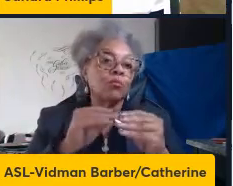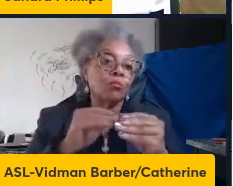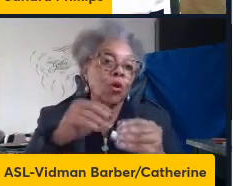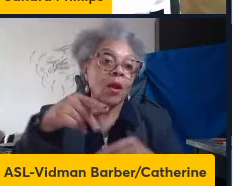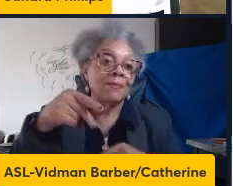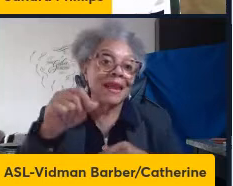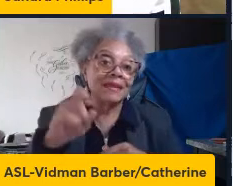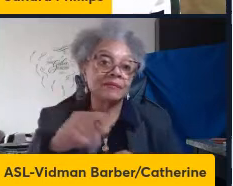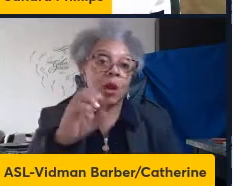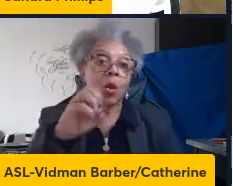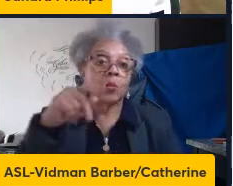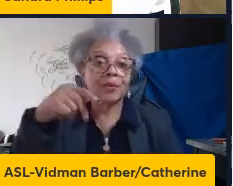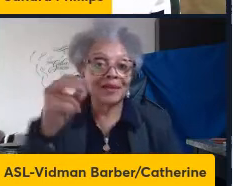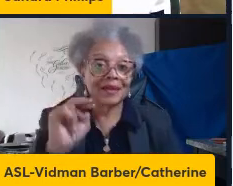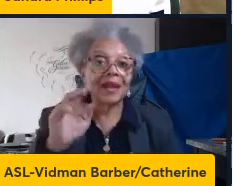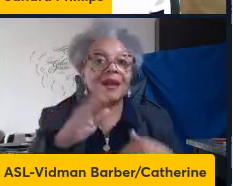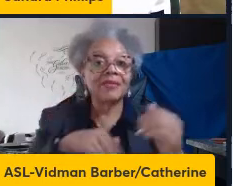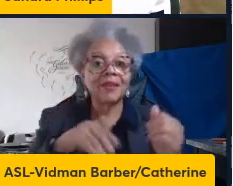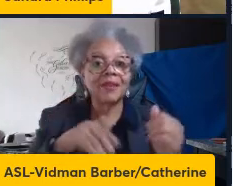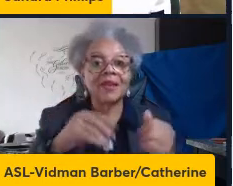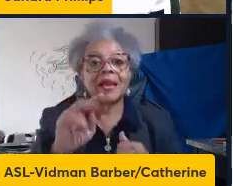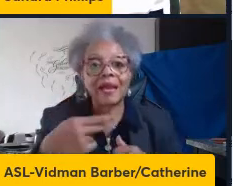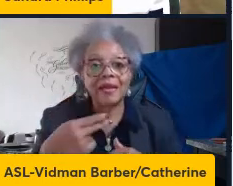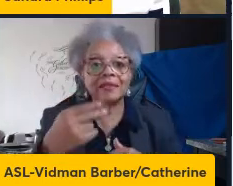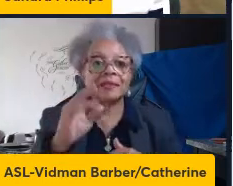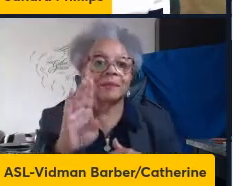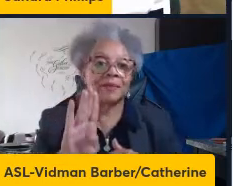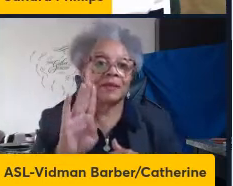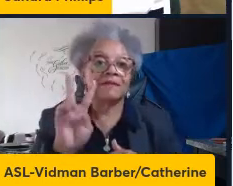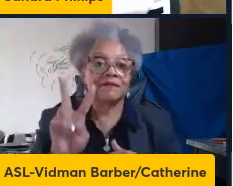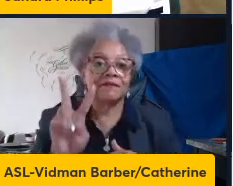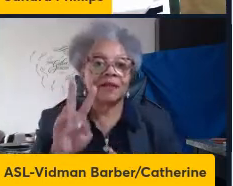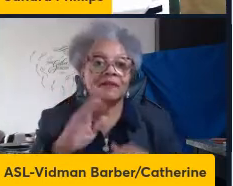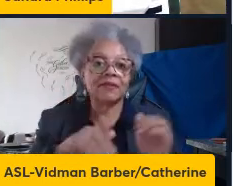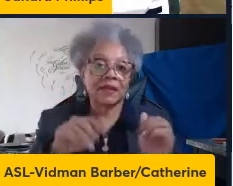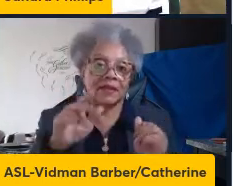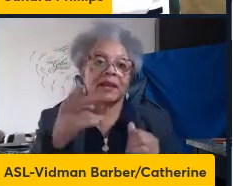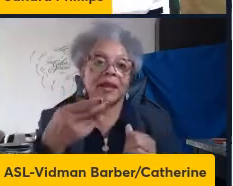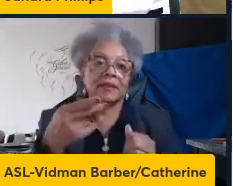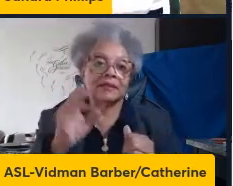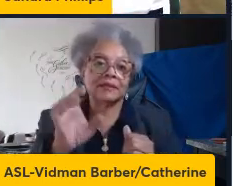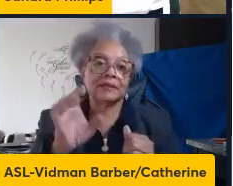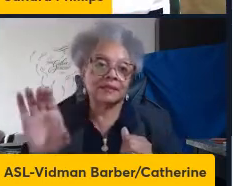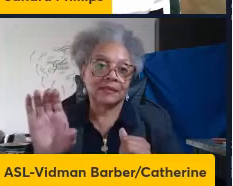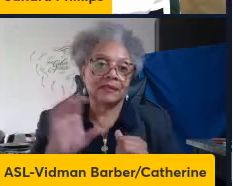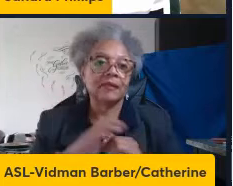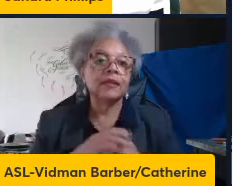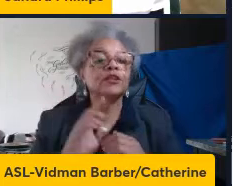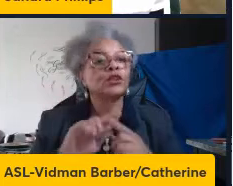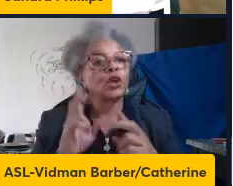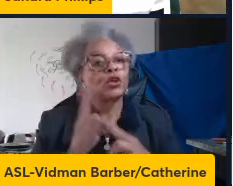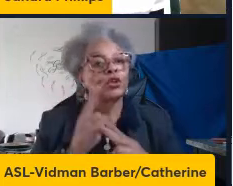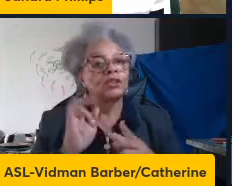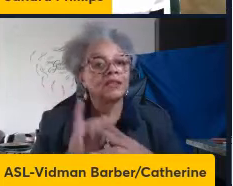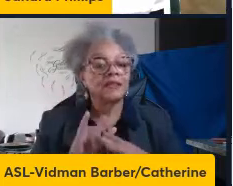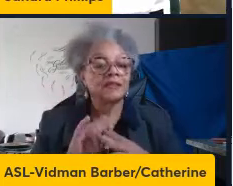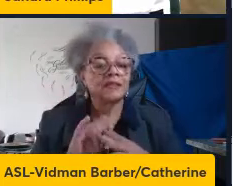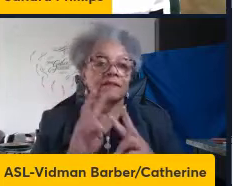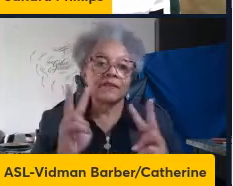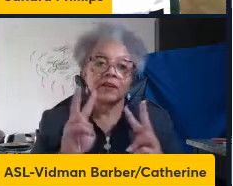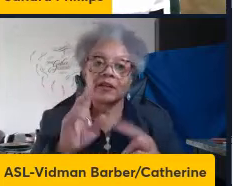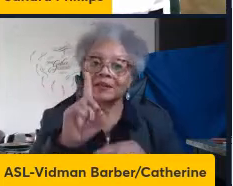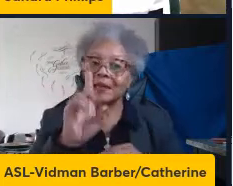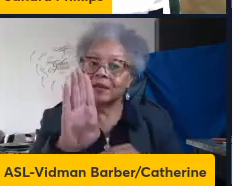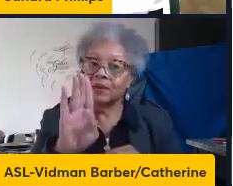OPN than HBV driven HCC. and using publicly available databases,